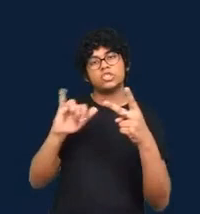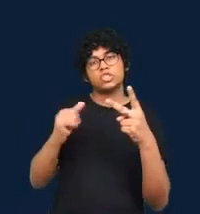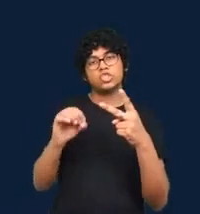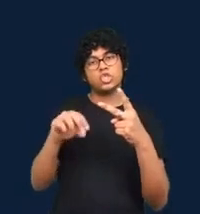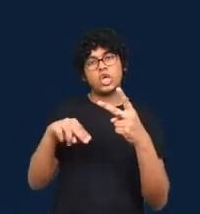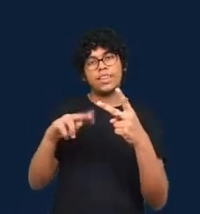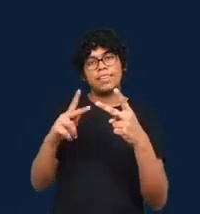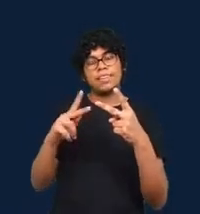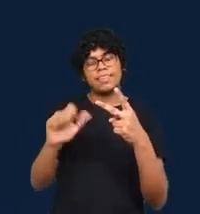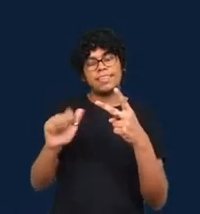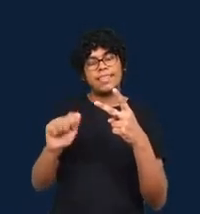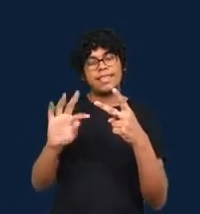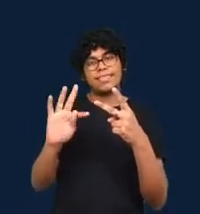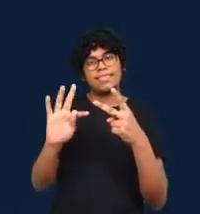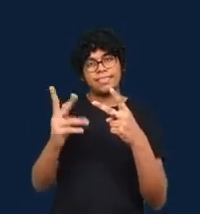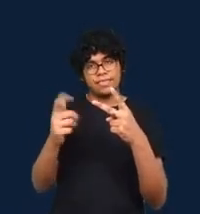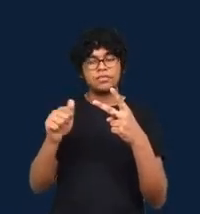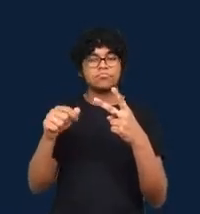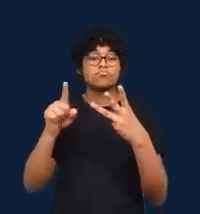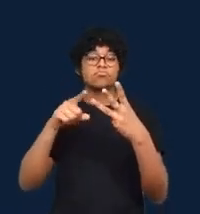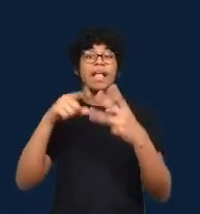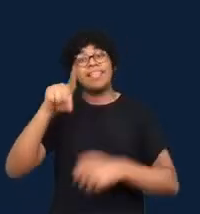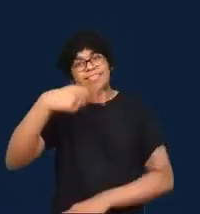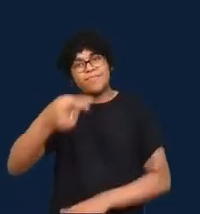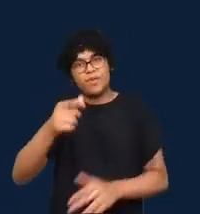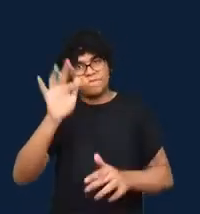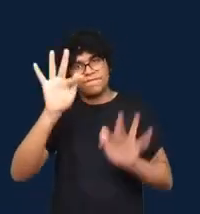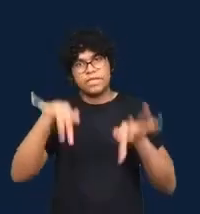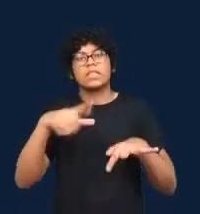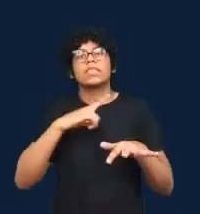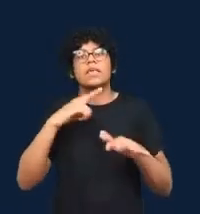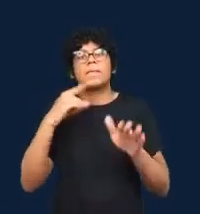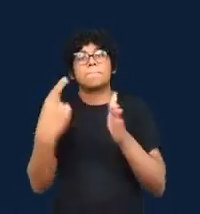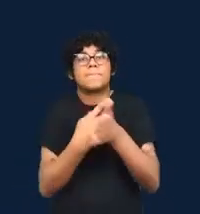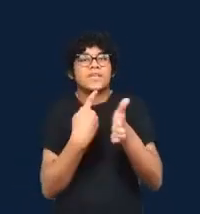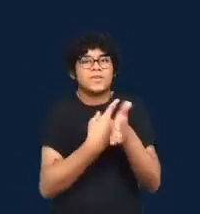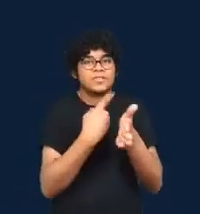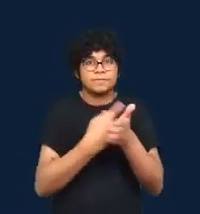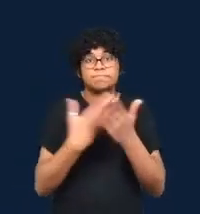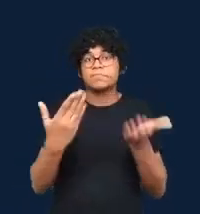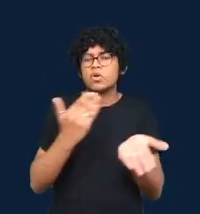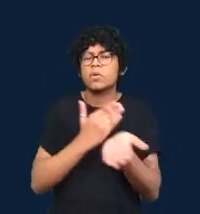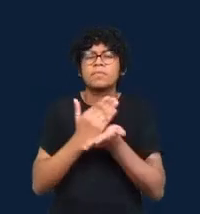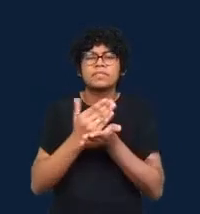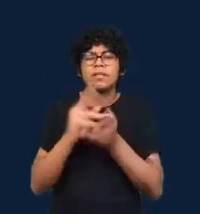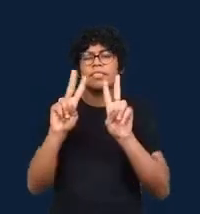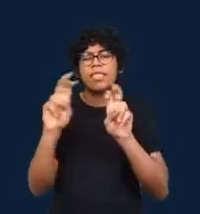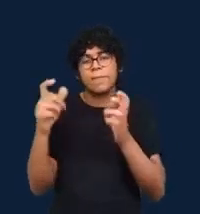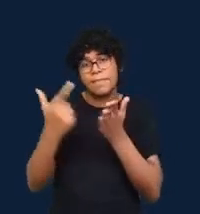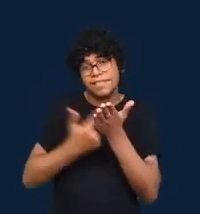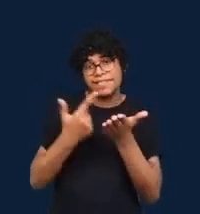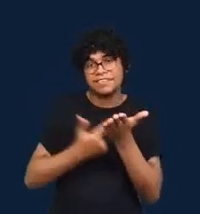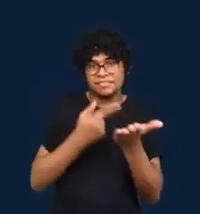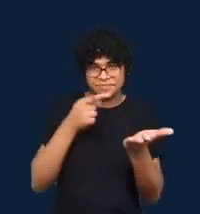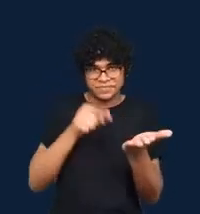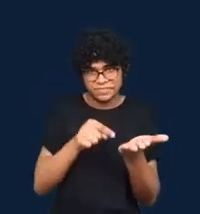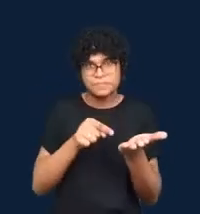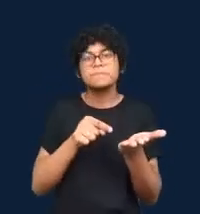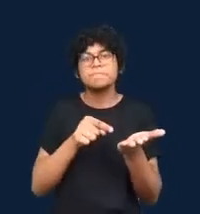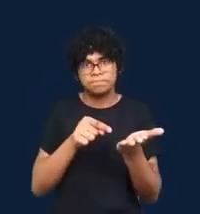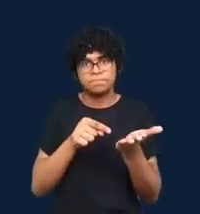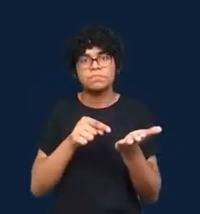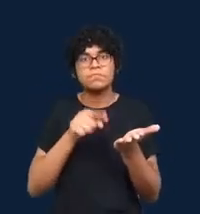So I will start with a few words about the book. So the book is open access and can be freely